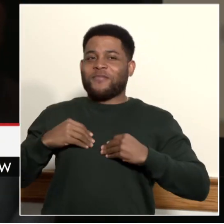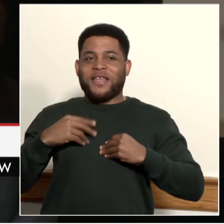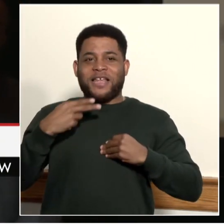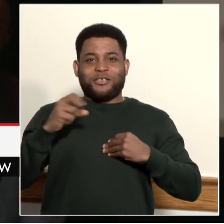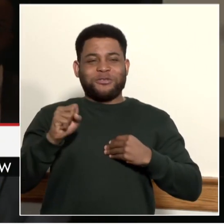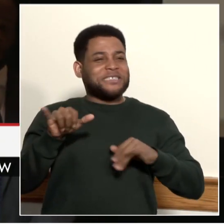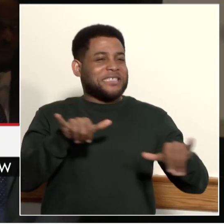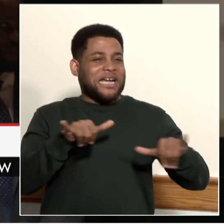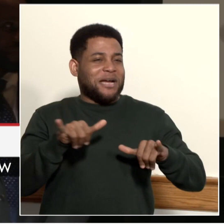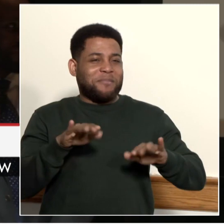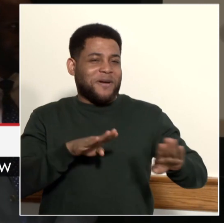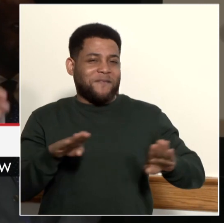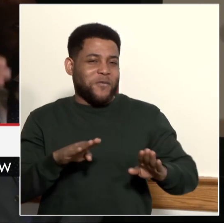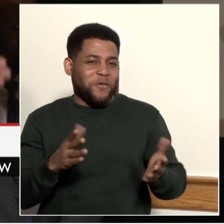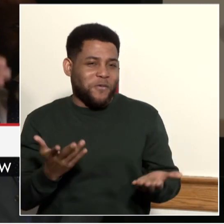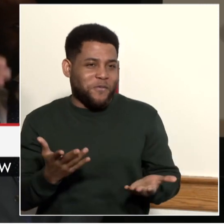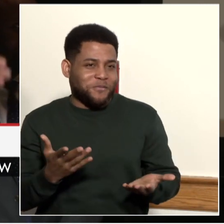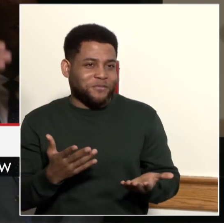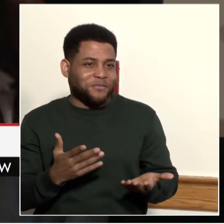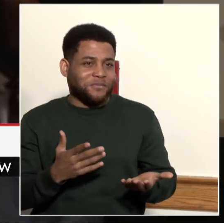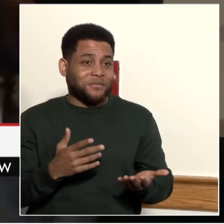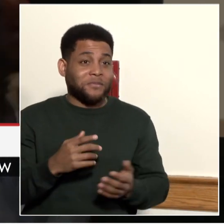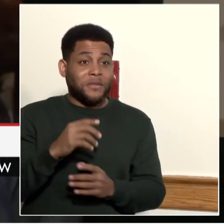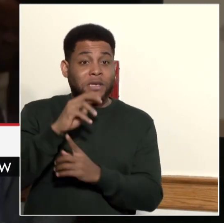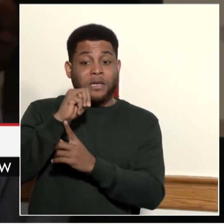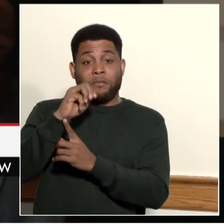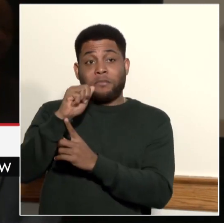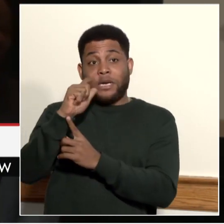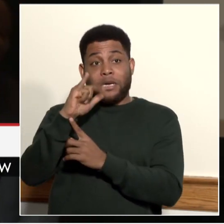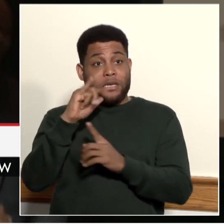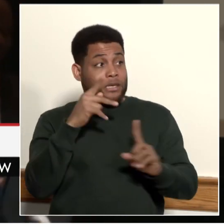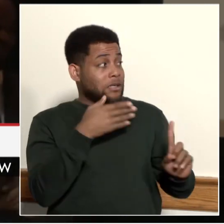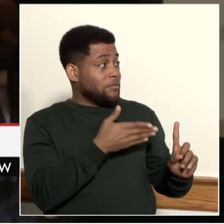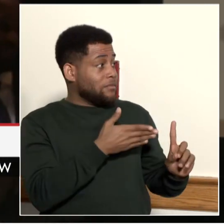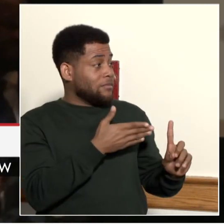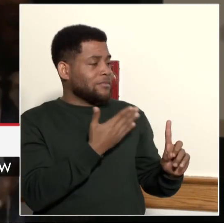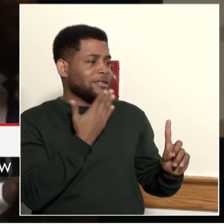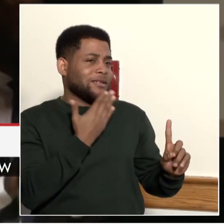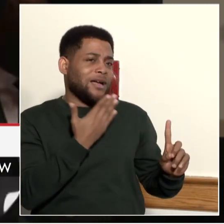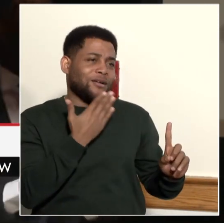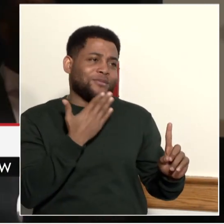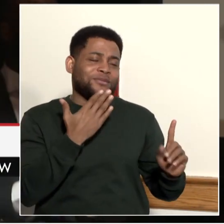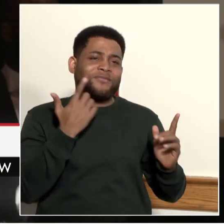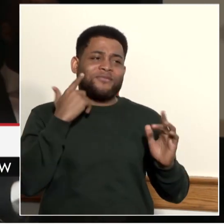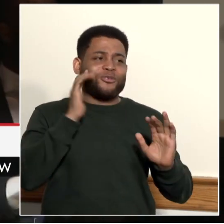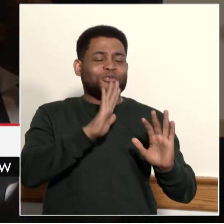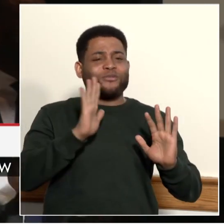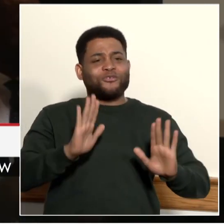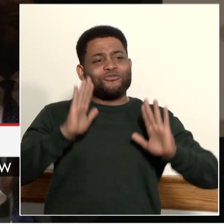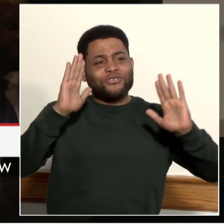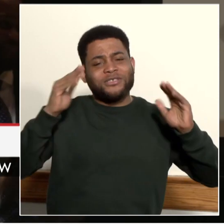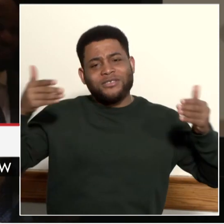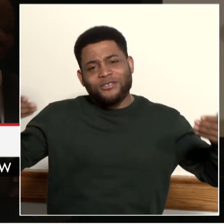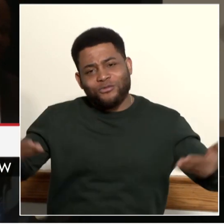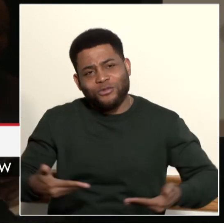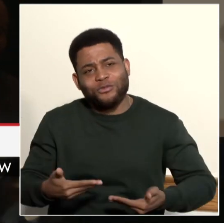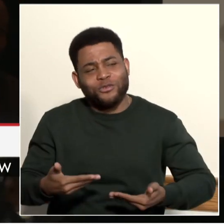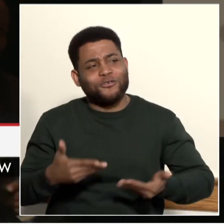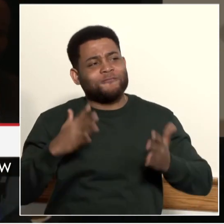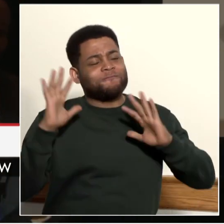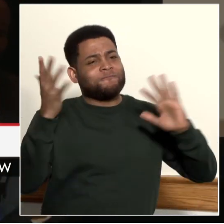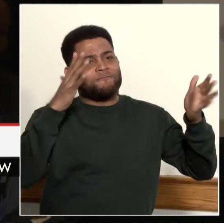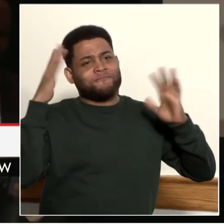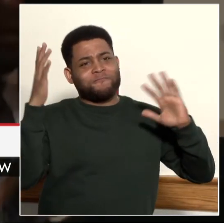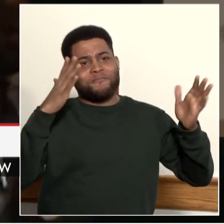Malik, thank you again for that excellent introduction today. You did a great job today. And